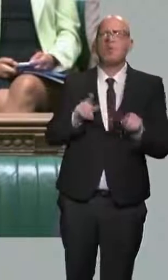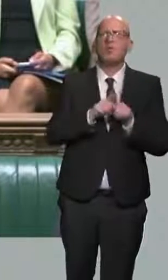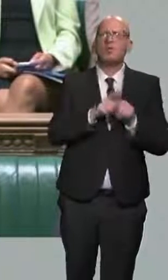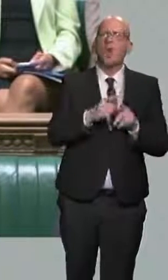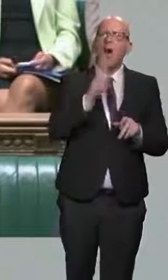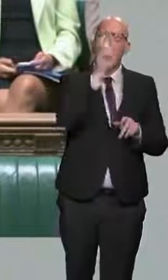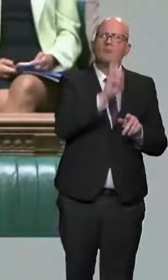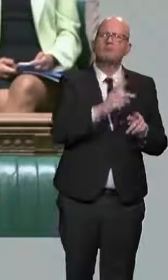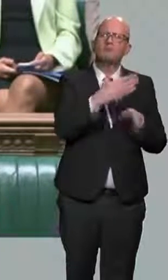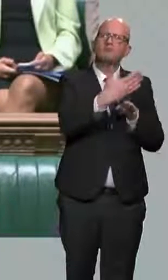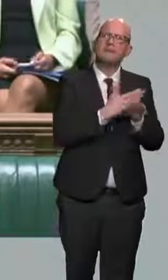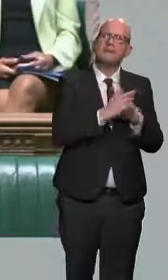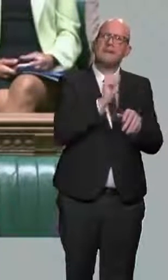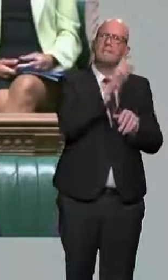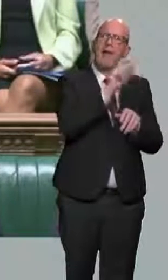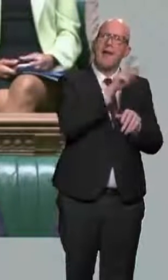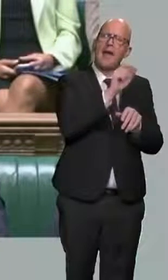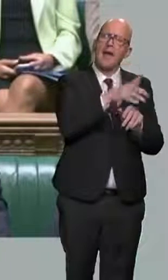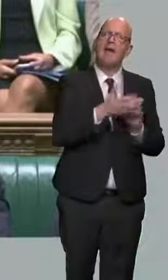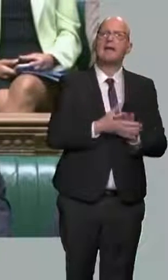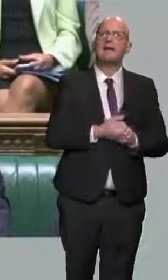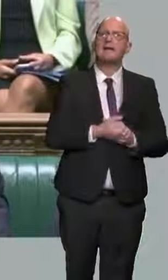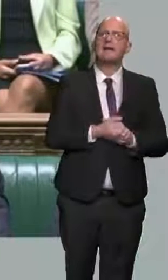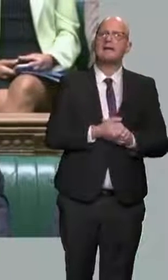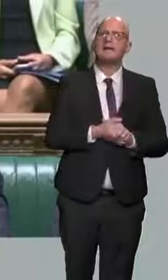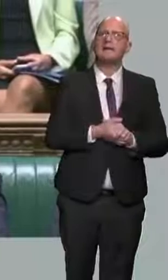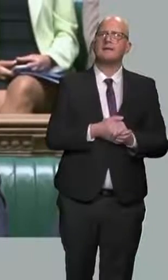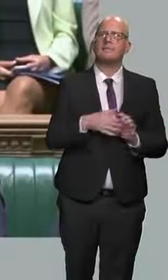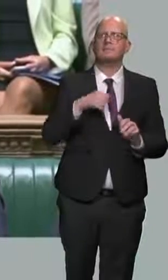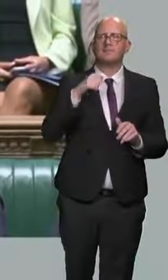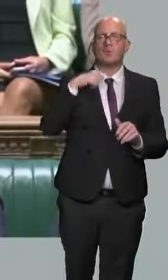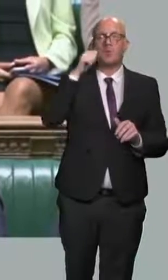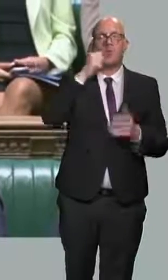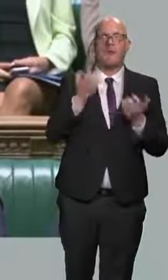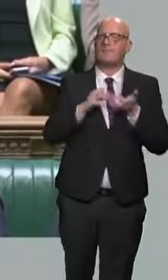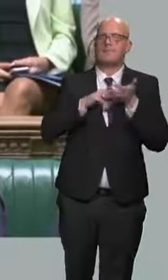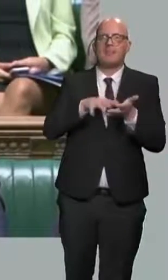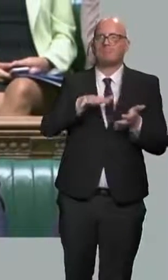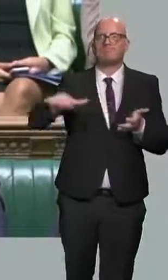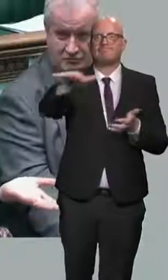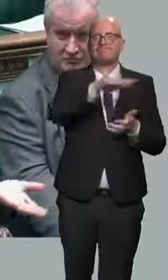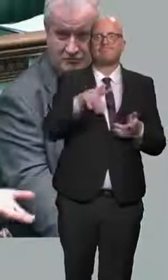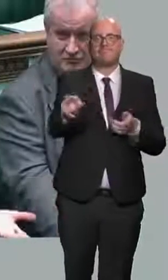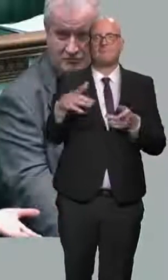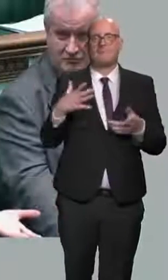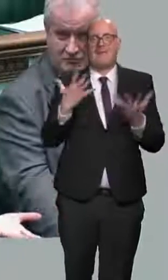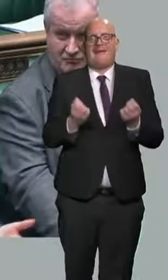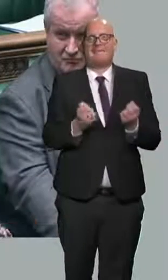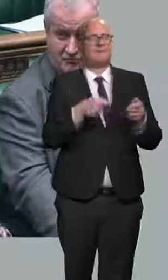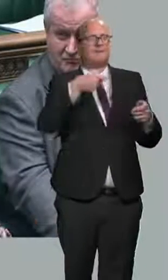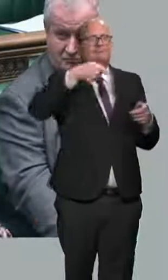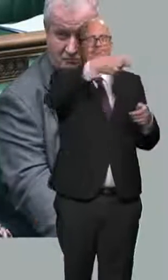metres, where the Honourable Lady made a comment. I am acutely aware that millions of families rely on prepayment metres, which is why, when we designed